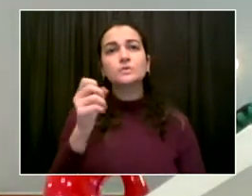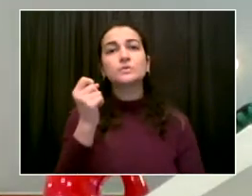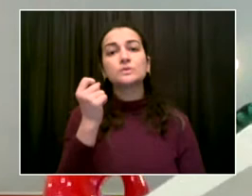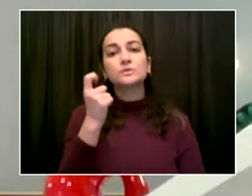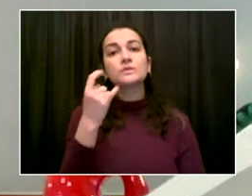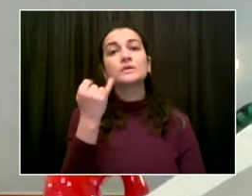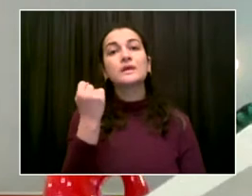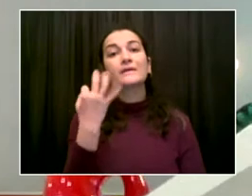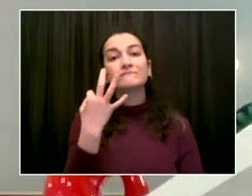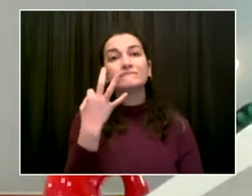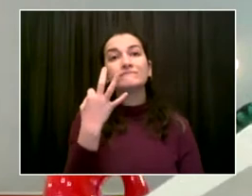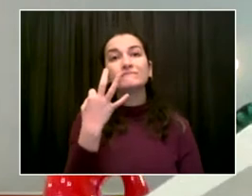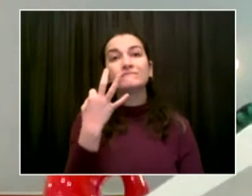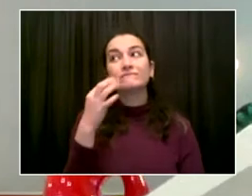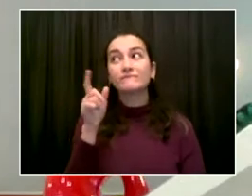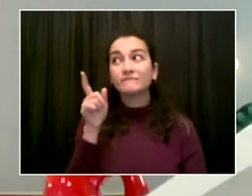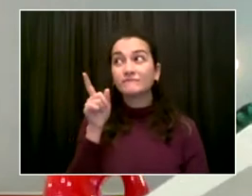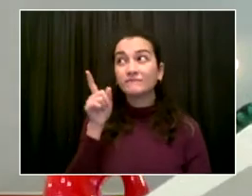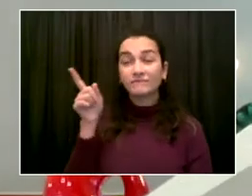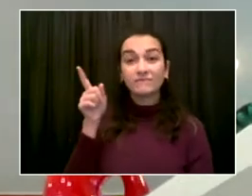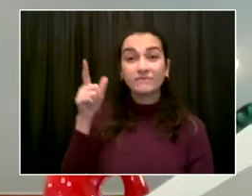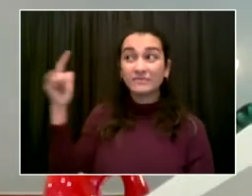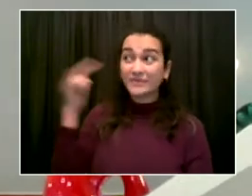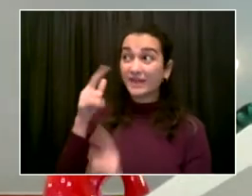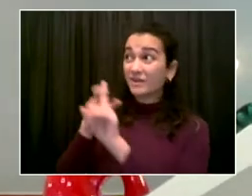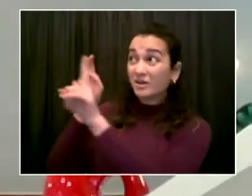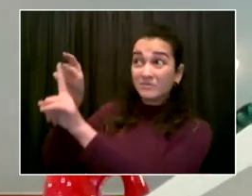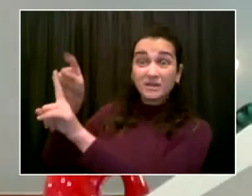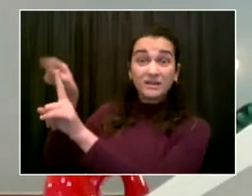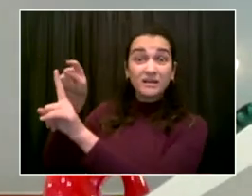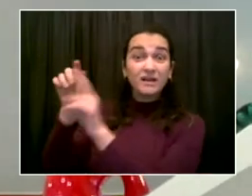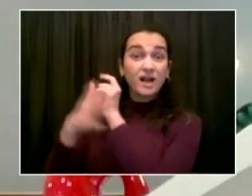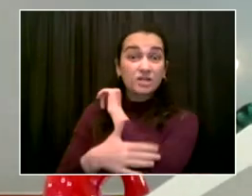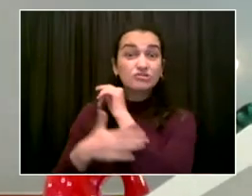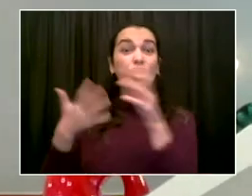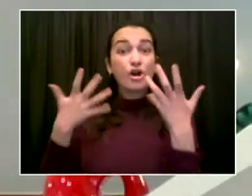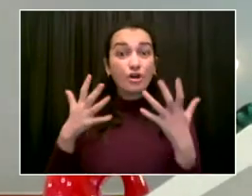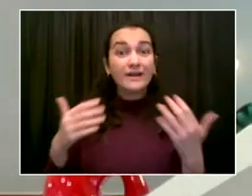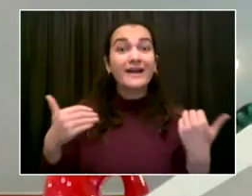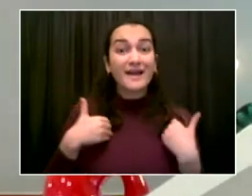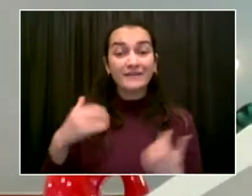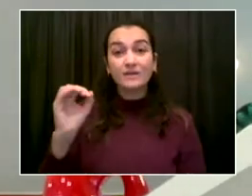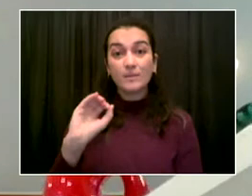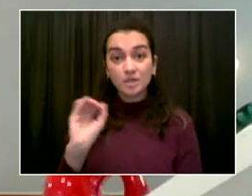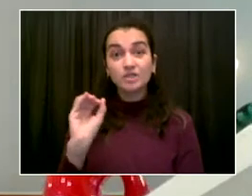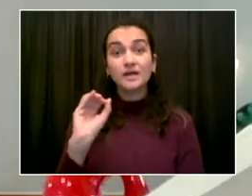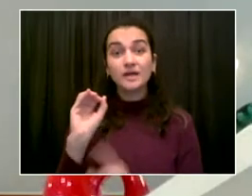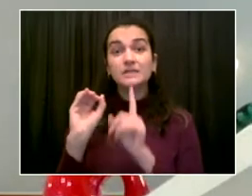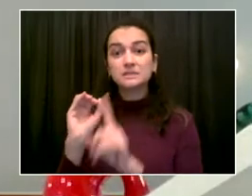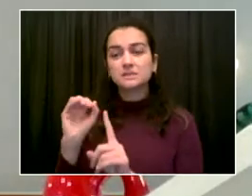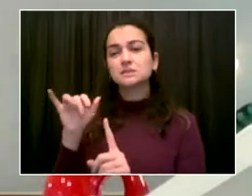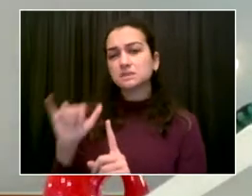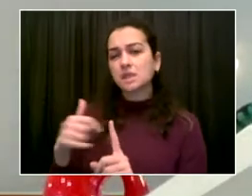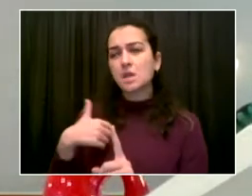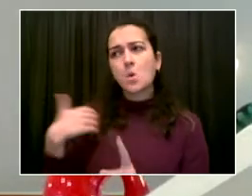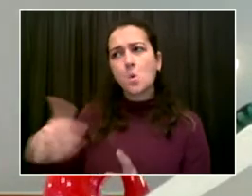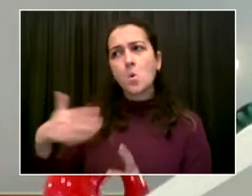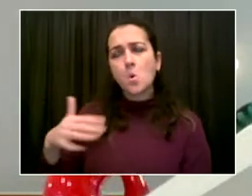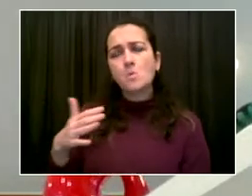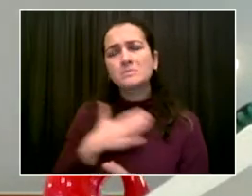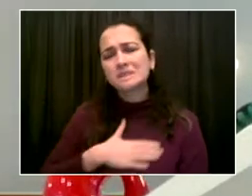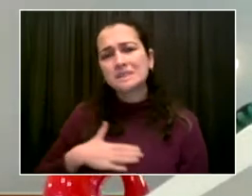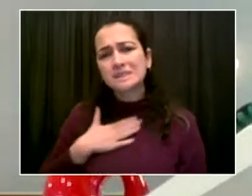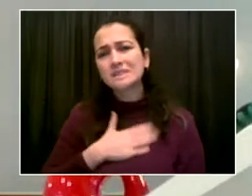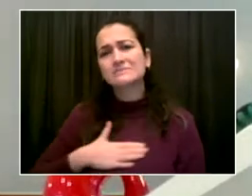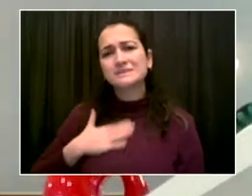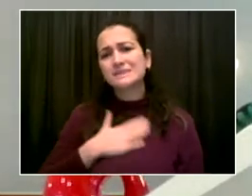and encourage them to get tested. One of the best ways that we've learned in New York City to encourage people to get tested is by bringing it to your doorstep, through your